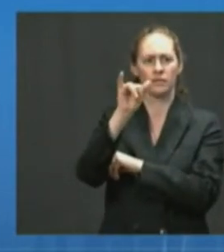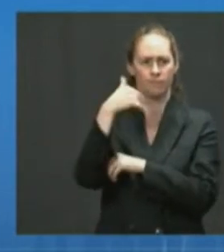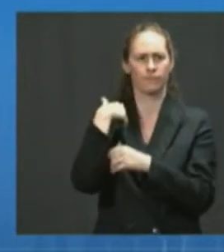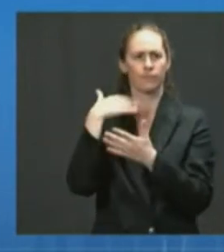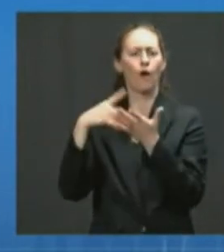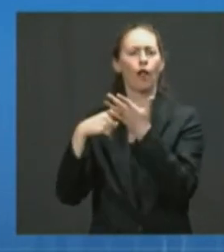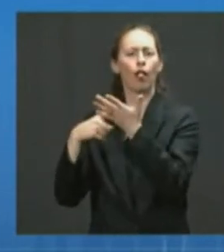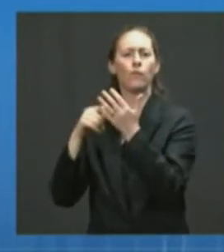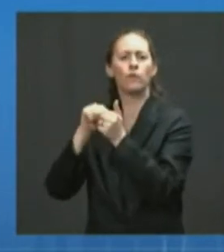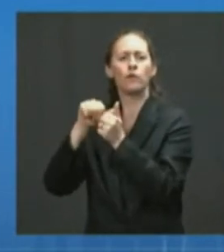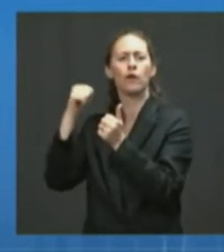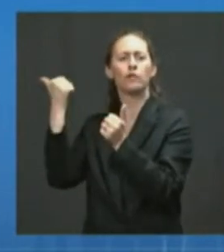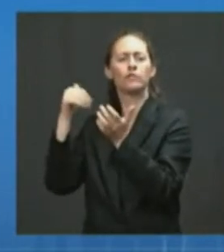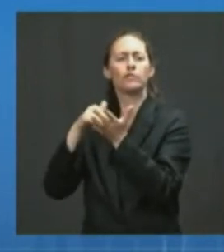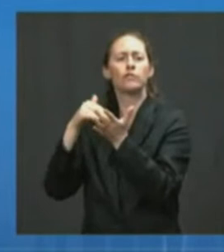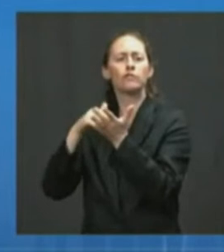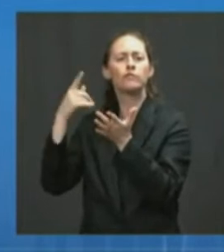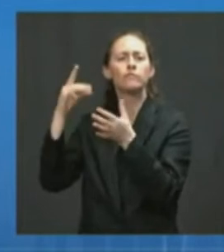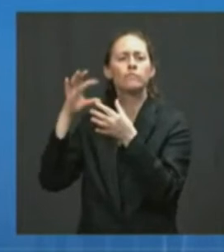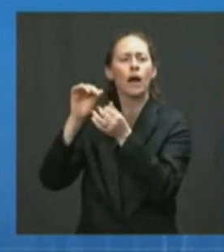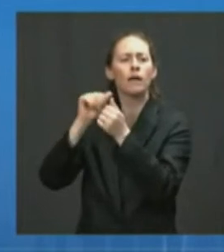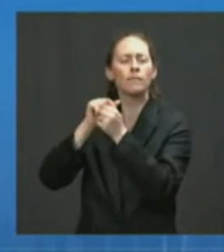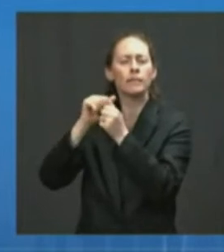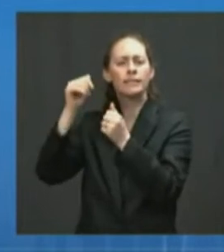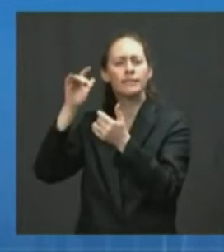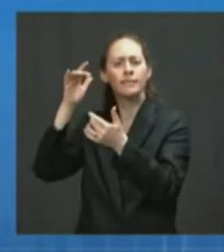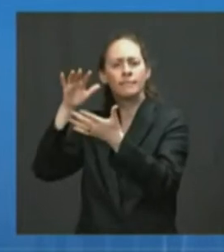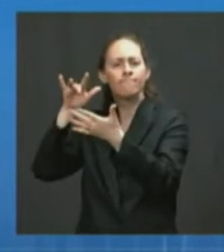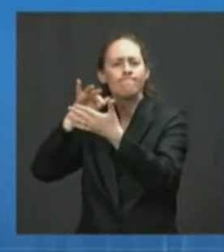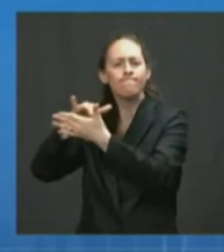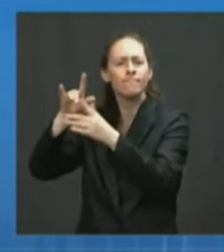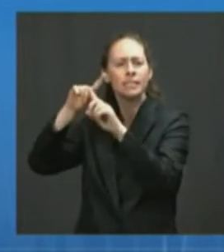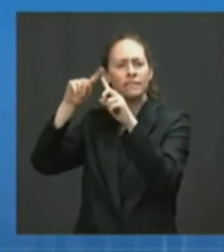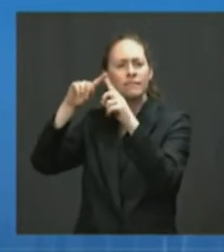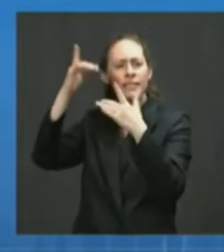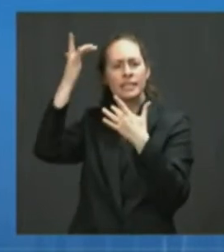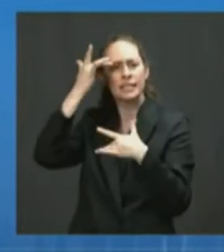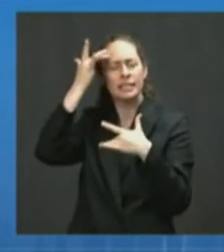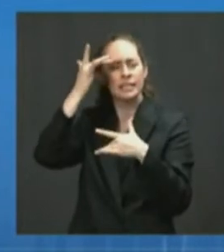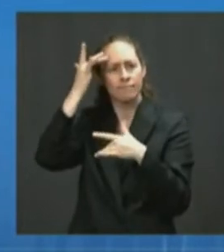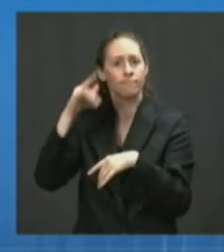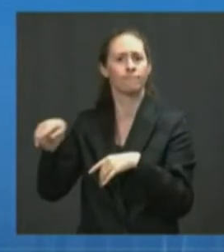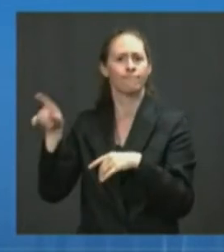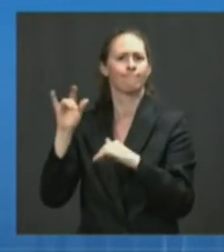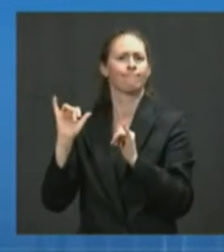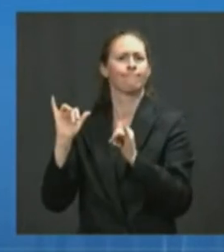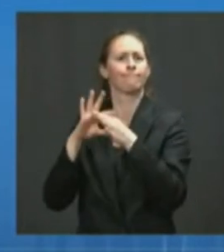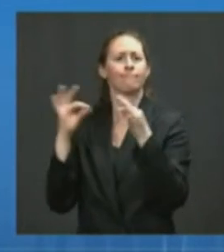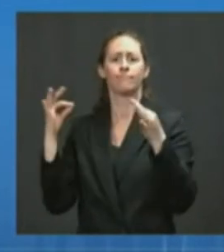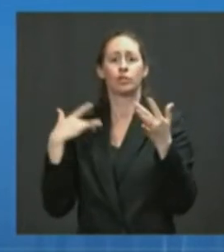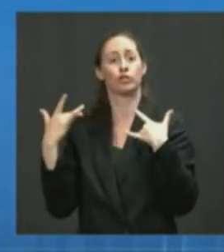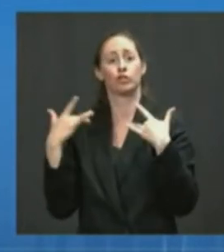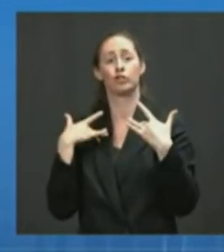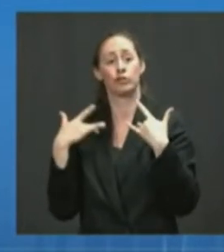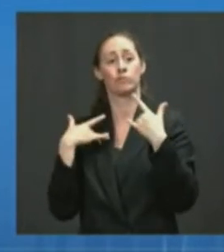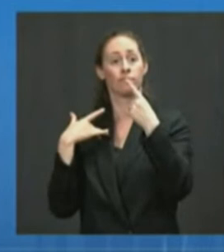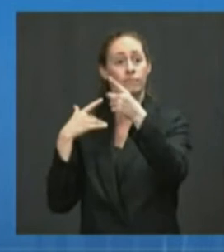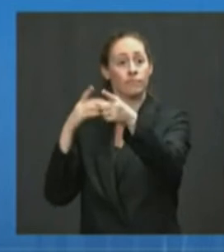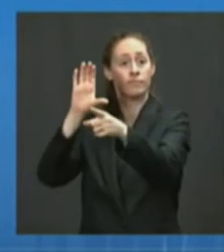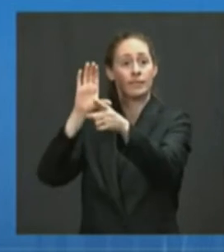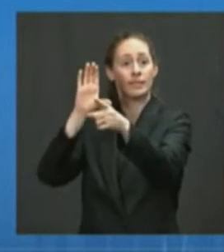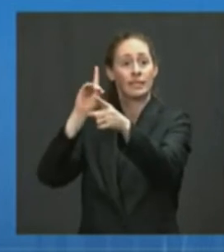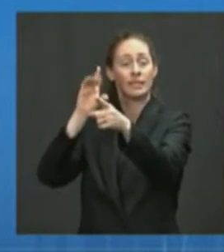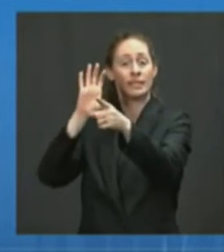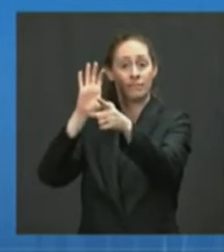their concerns is that the CDC's masking policy lacked teeth, so most people just took it to mean they